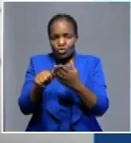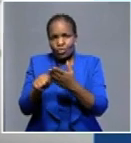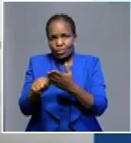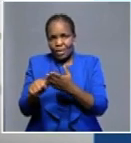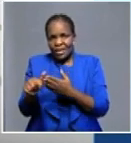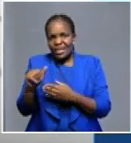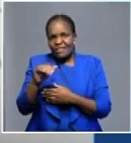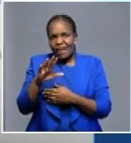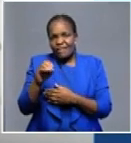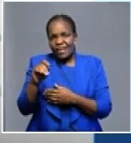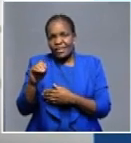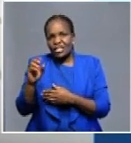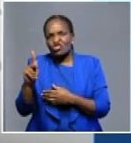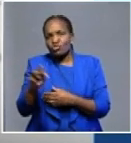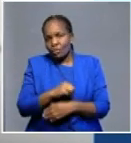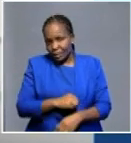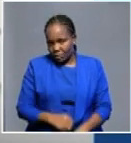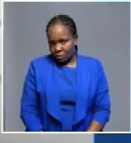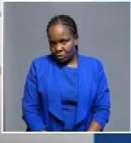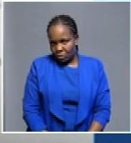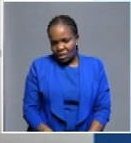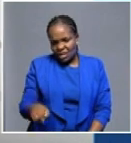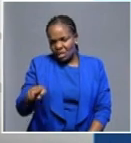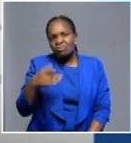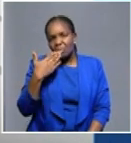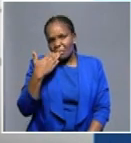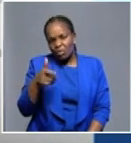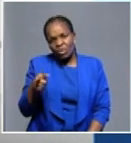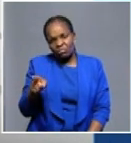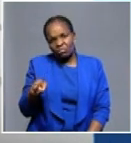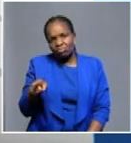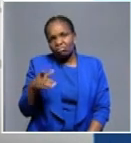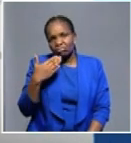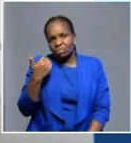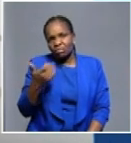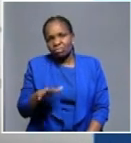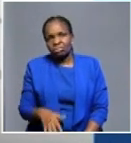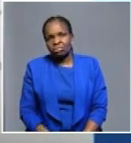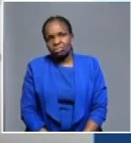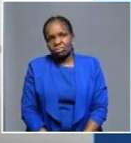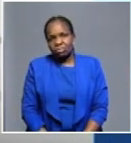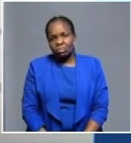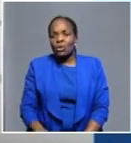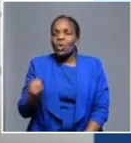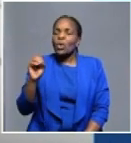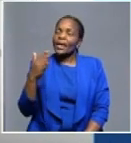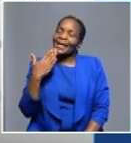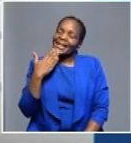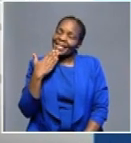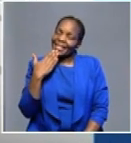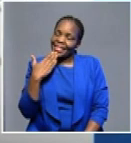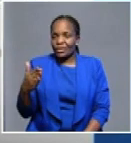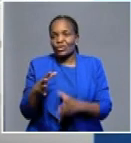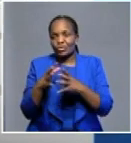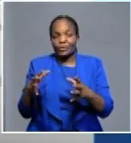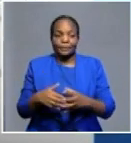kilometers because that is what they have been doing, you know, when they carry passengers in the half of capacity. Okay, thank you very much, Esju.